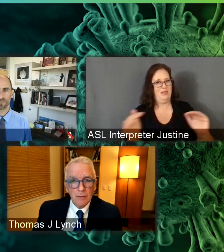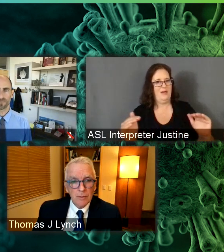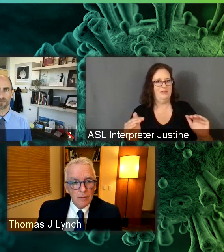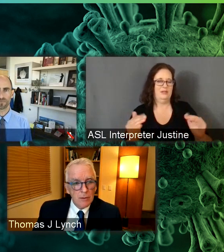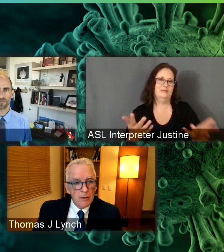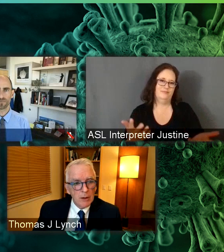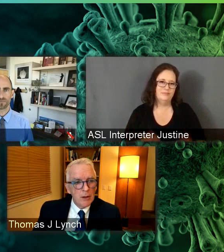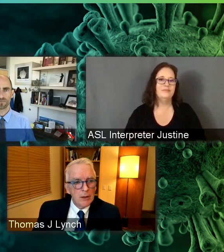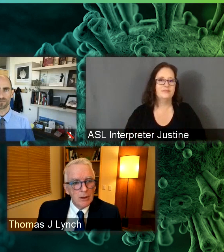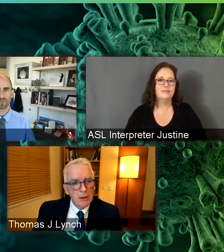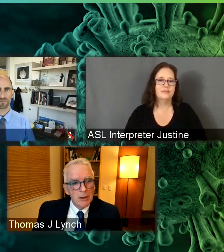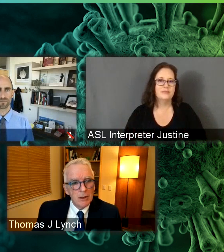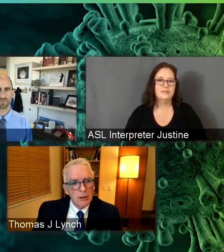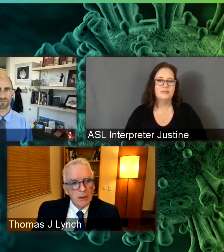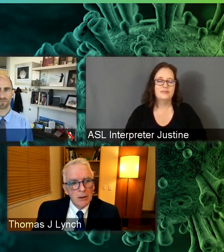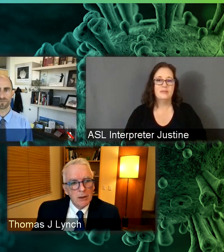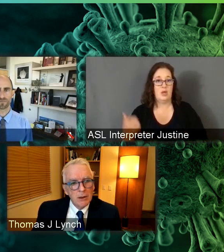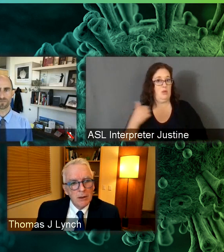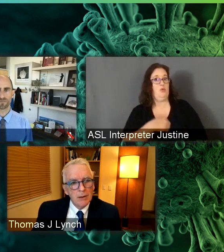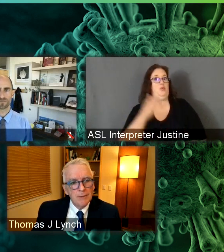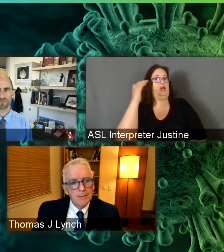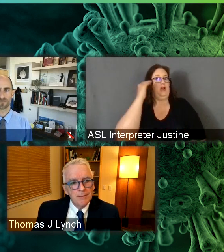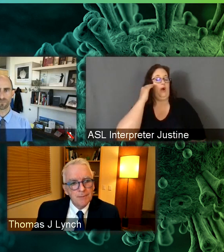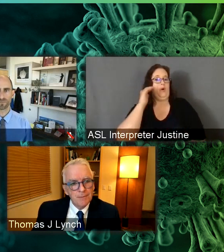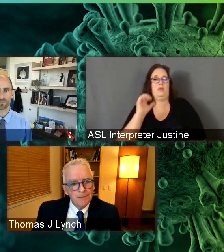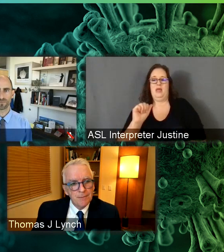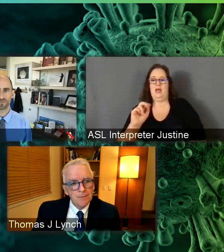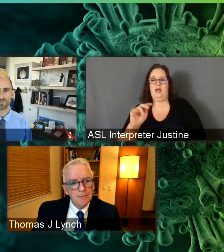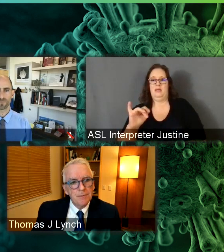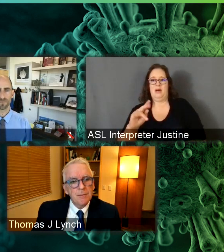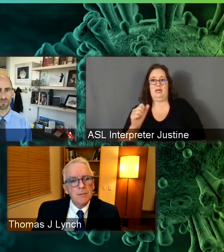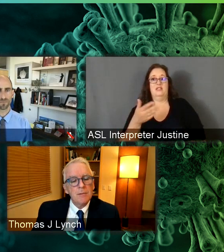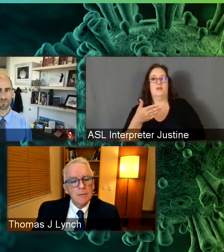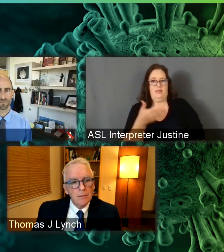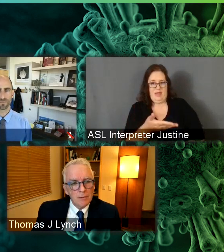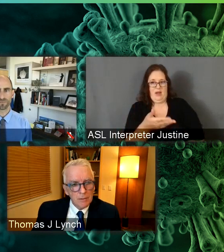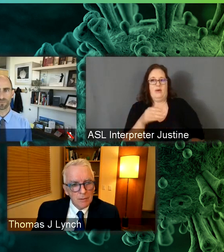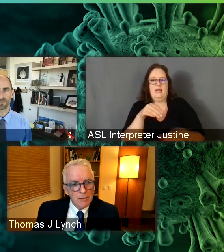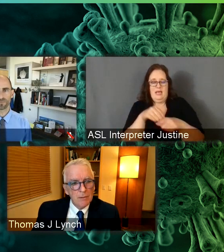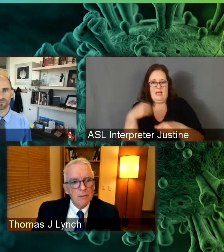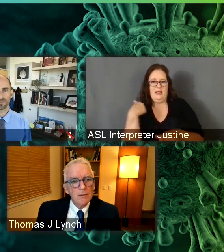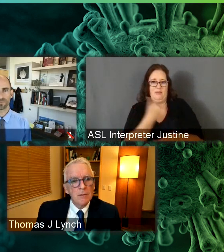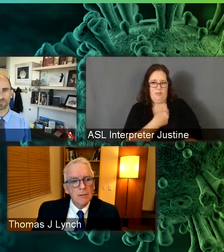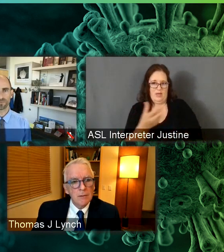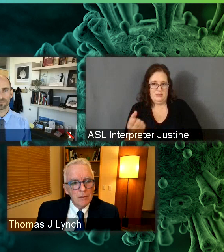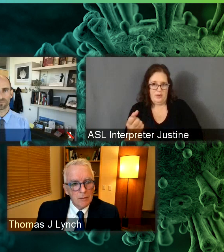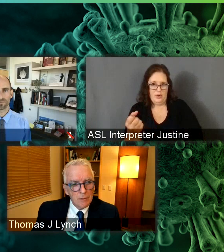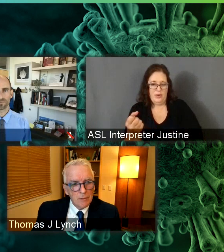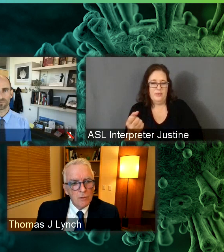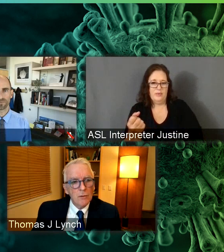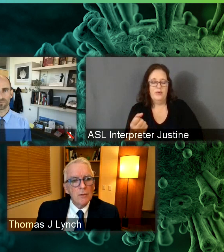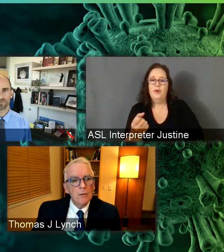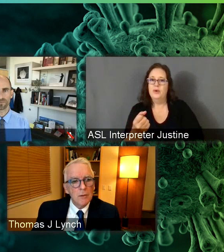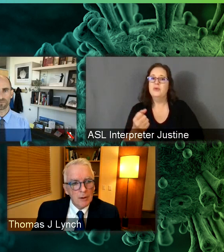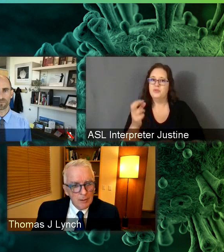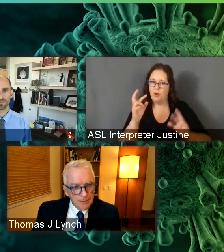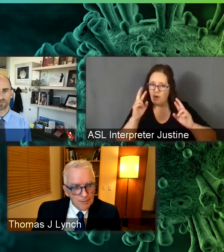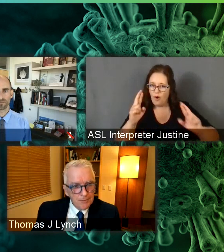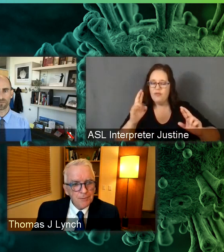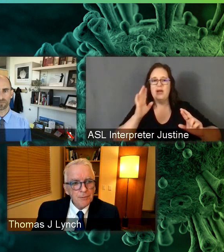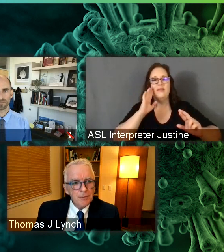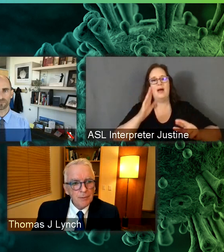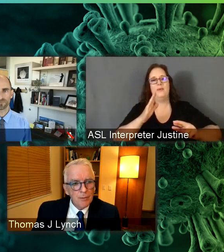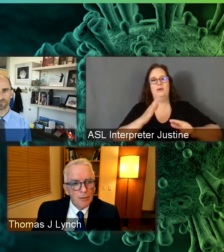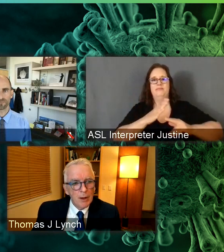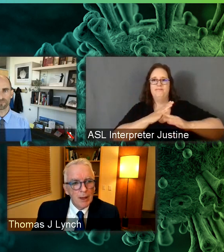we know that there is, there are antibodies in breast milk and I would hope that that would provide some protection for the infant as well. I